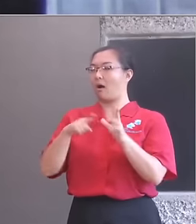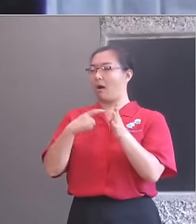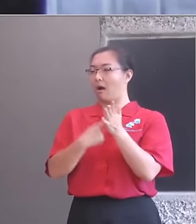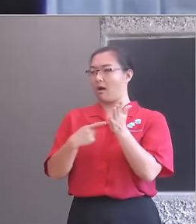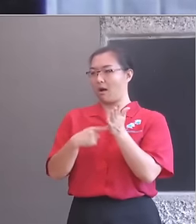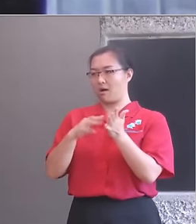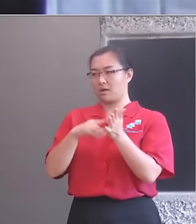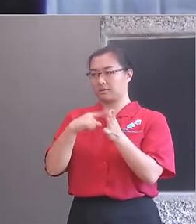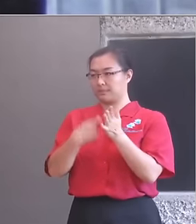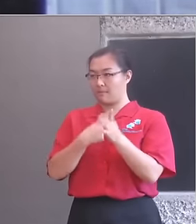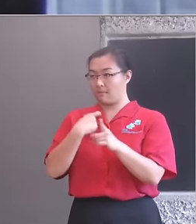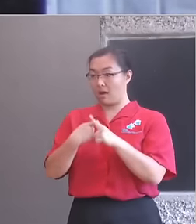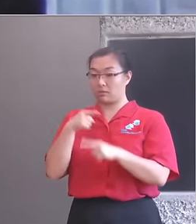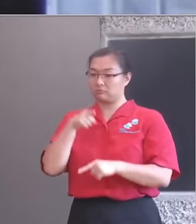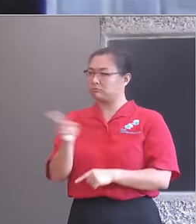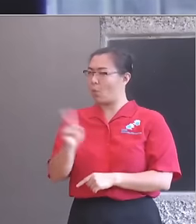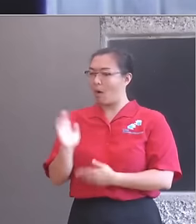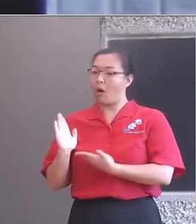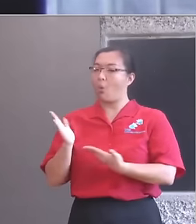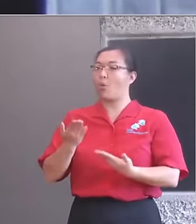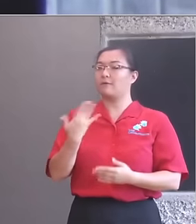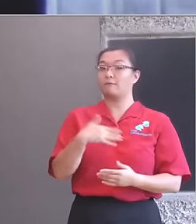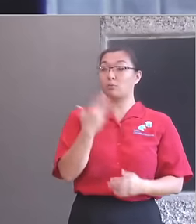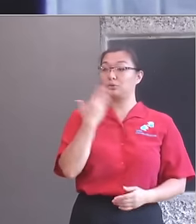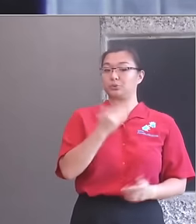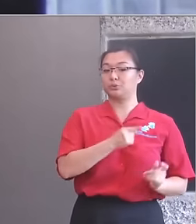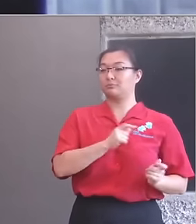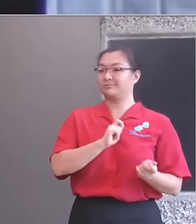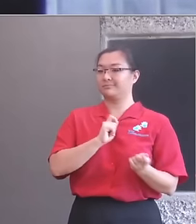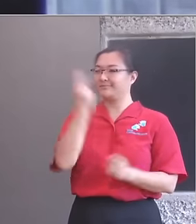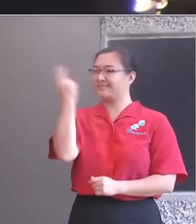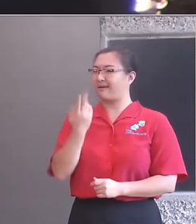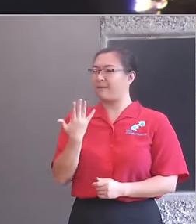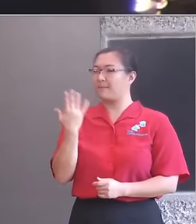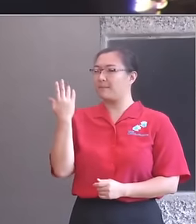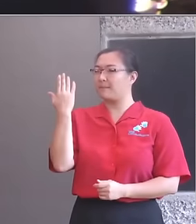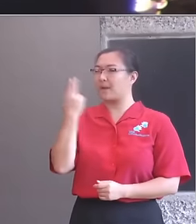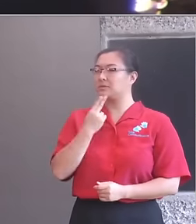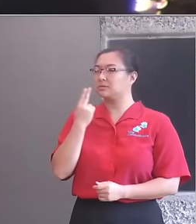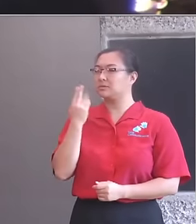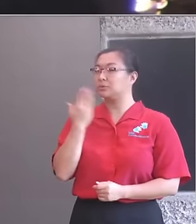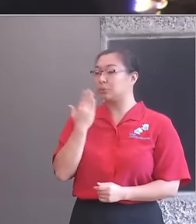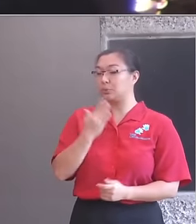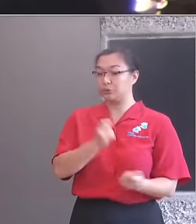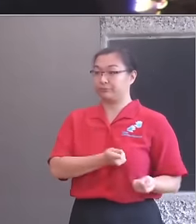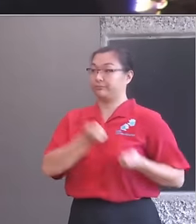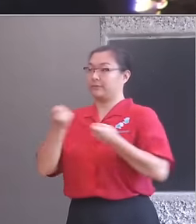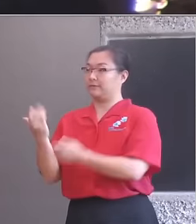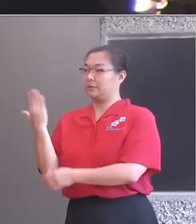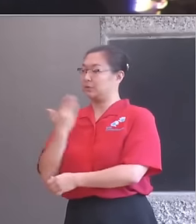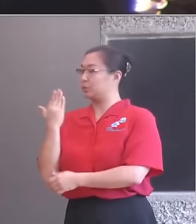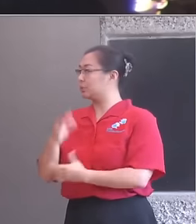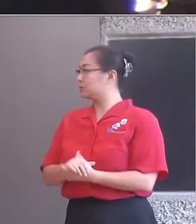inspectors to better understand the quality of cultural education within a school. Artsmark complements Arts Award,